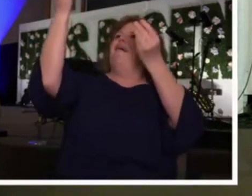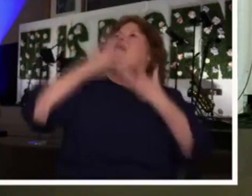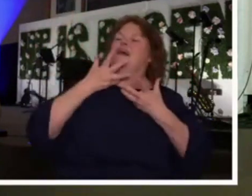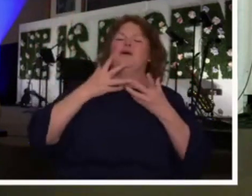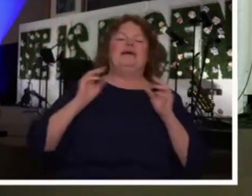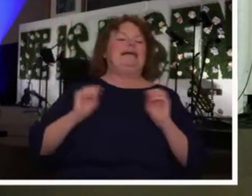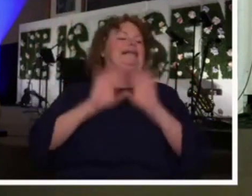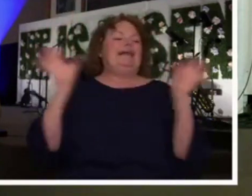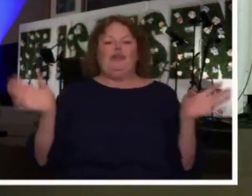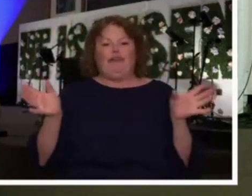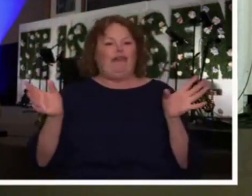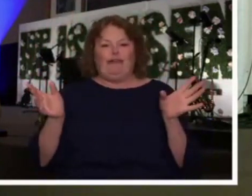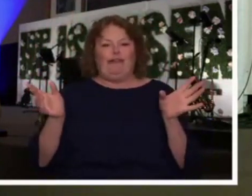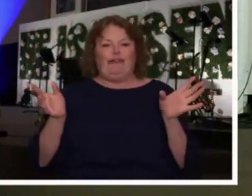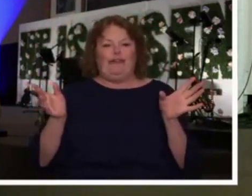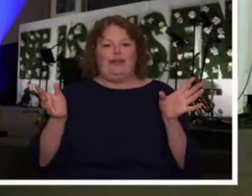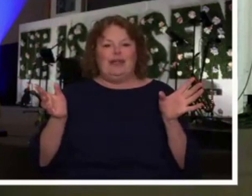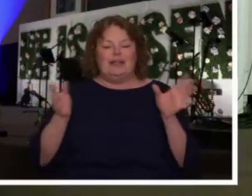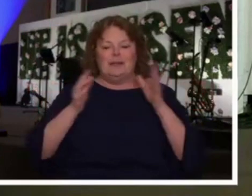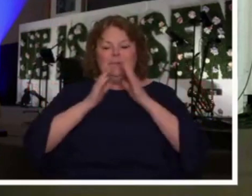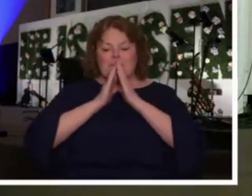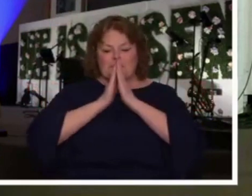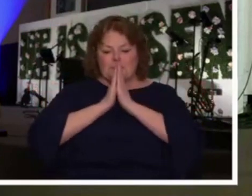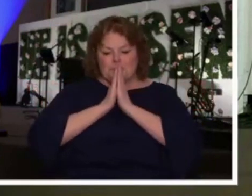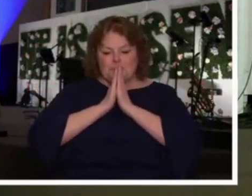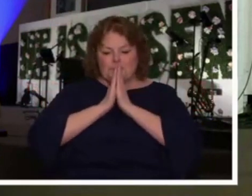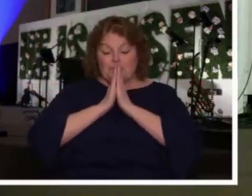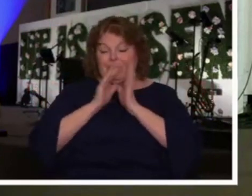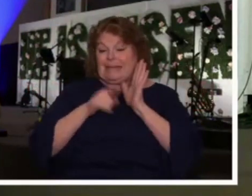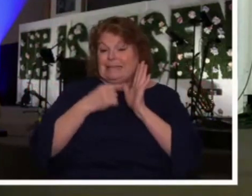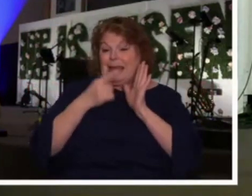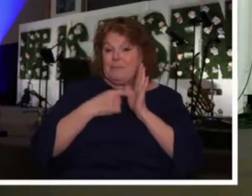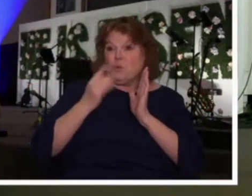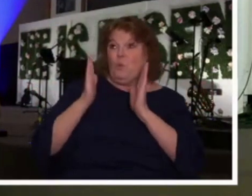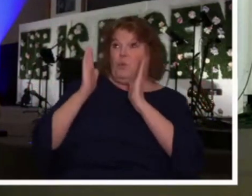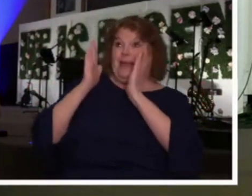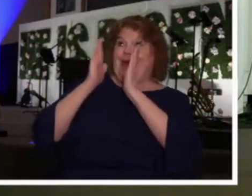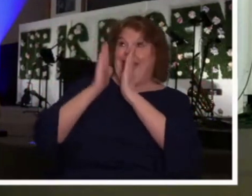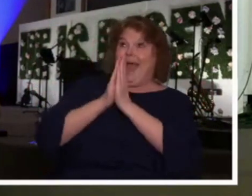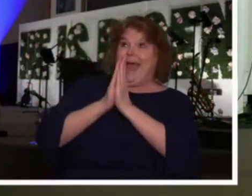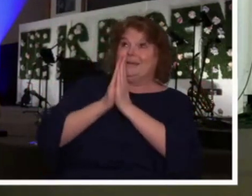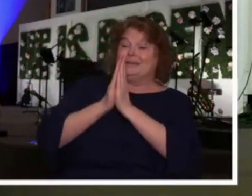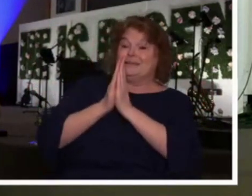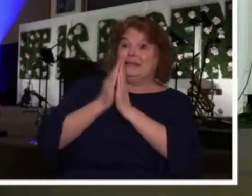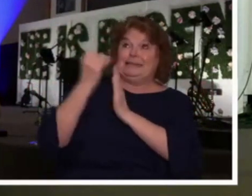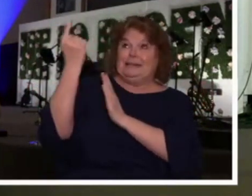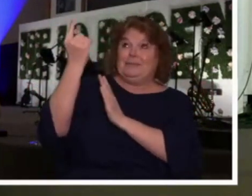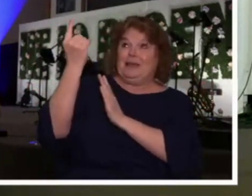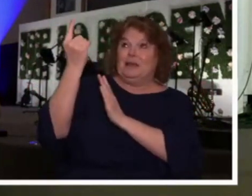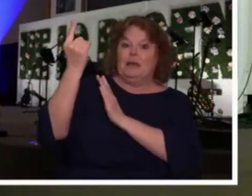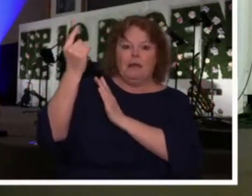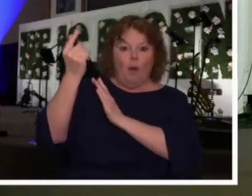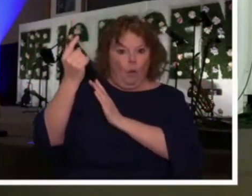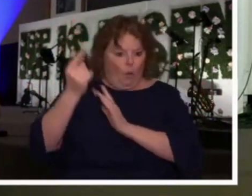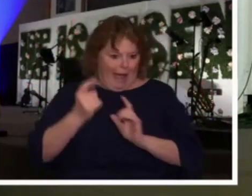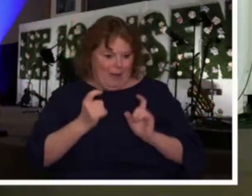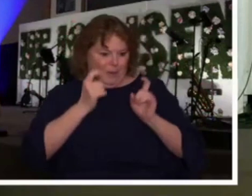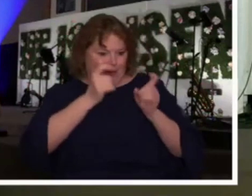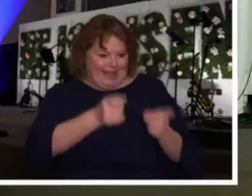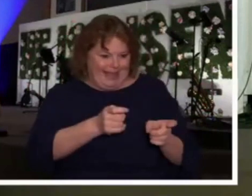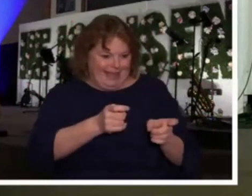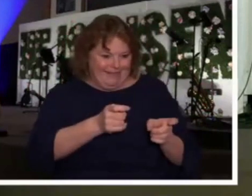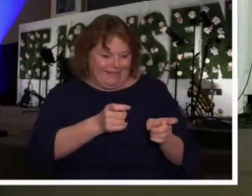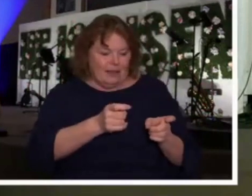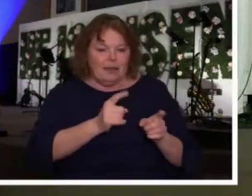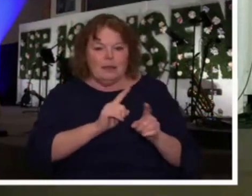God gives us oftentimes exactly what we ask for, but He gives it to us in seed form. Well, what